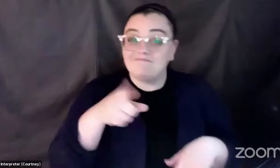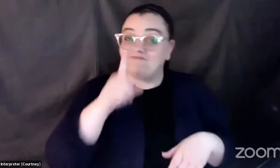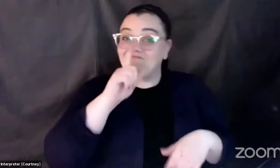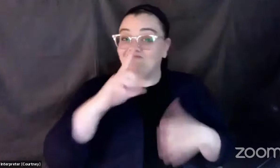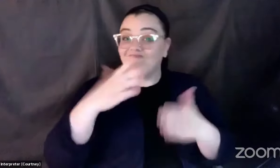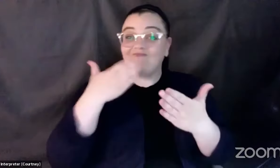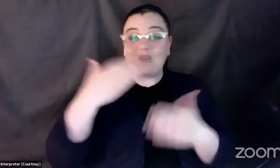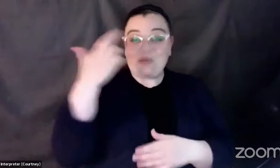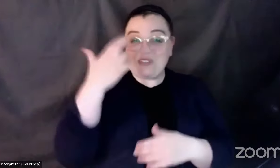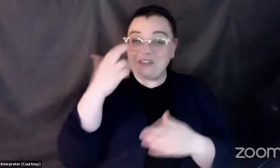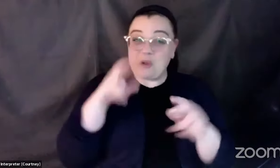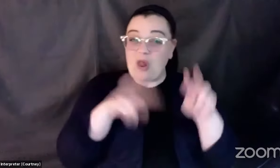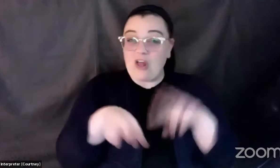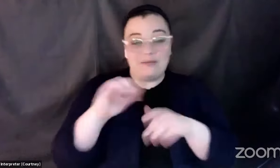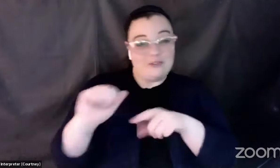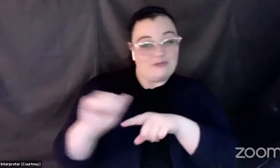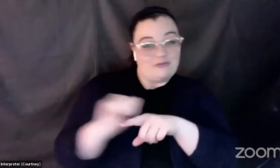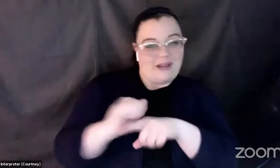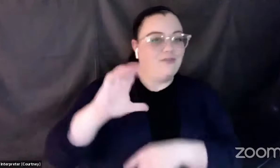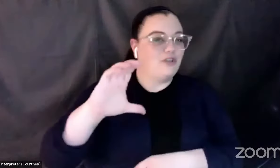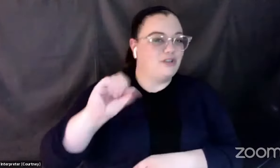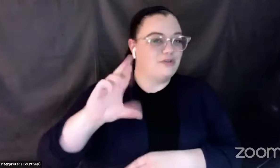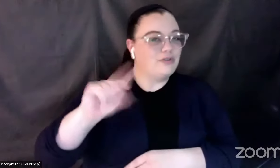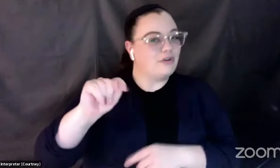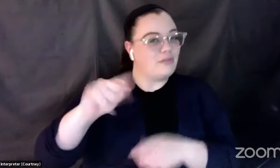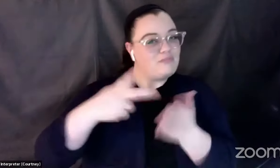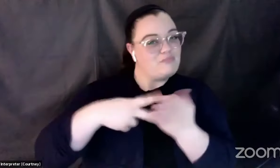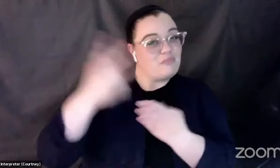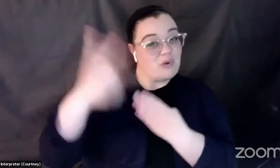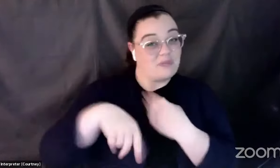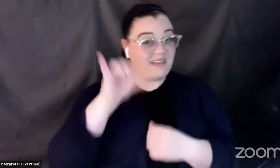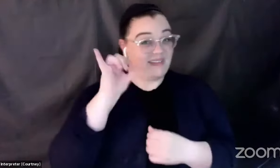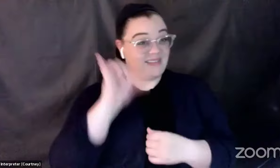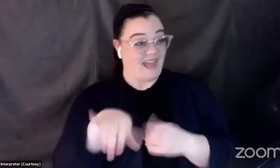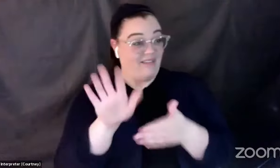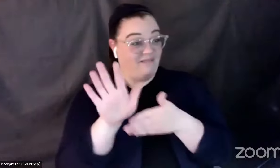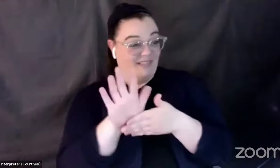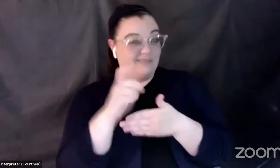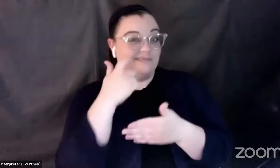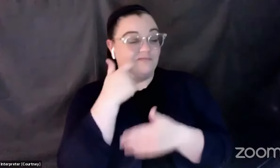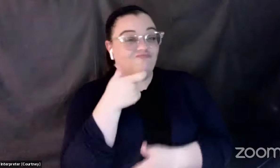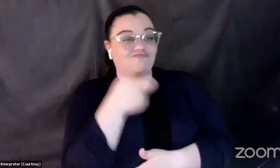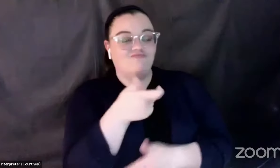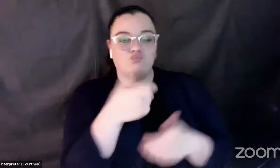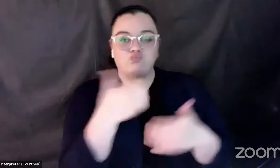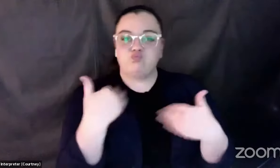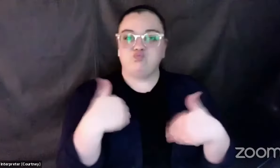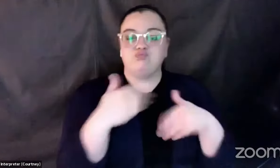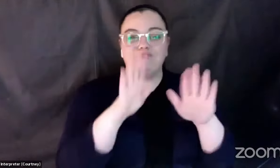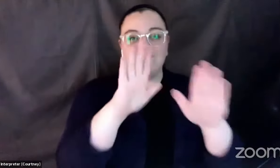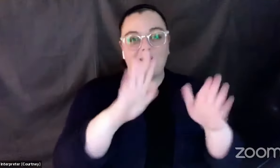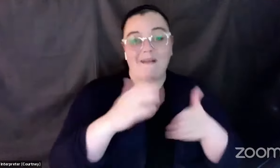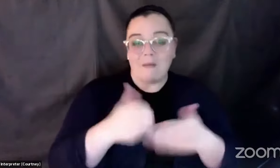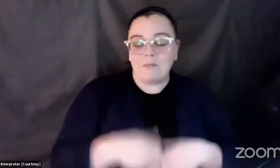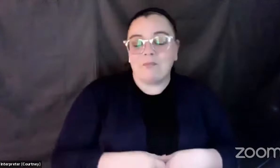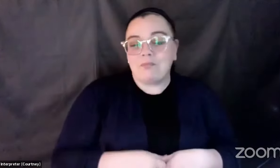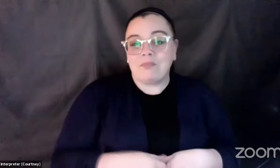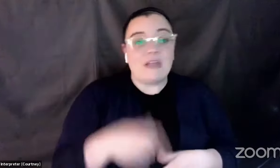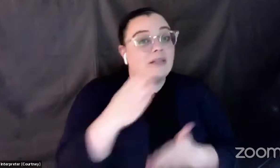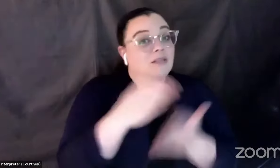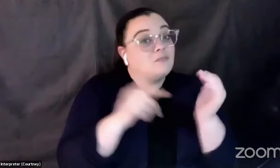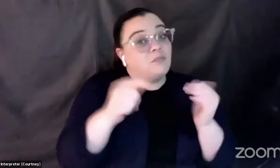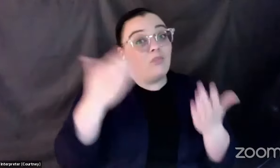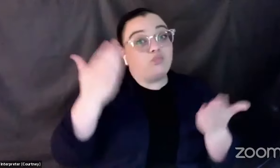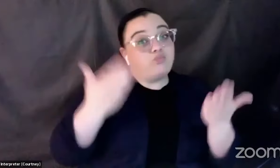program. That was a great video and so helpful. Maybe some of you don't even realize that you can do